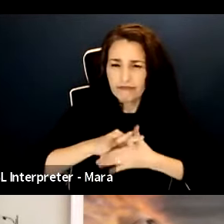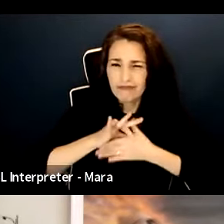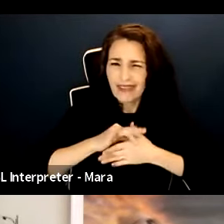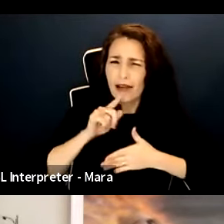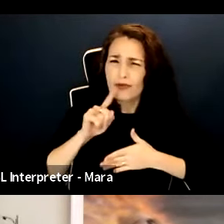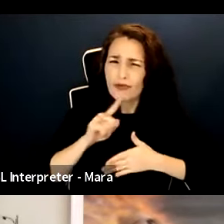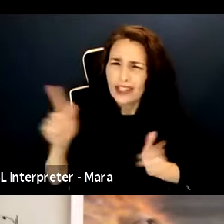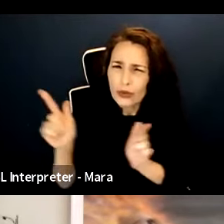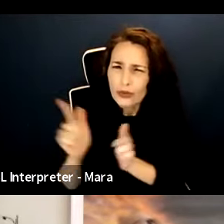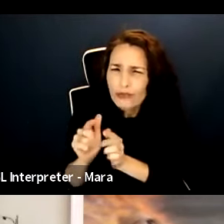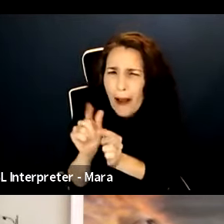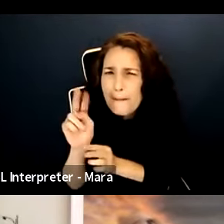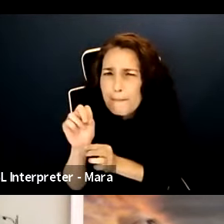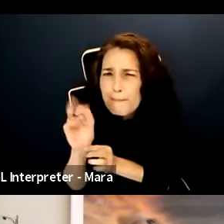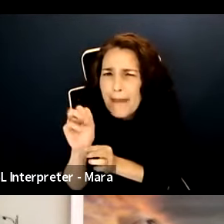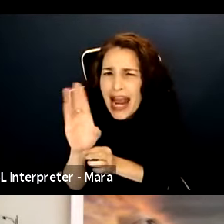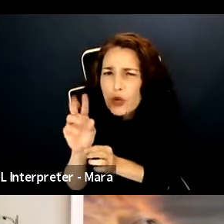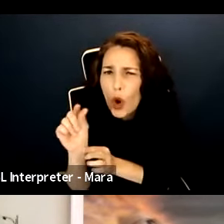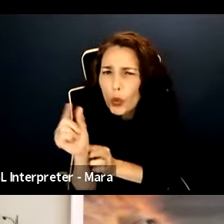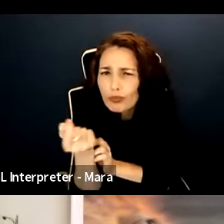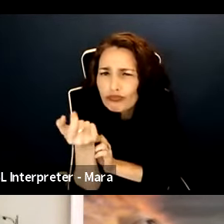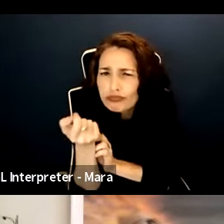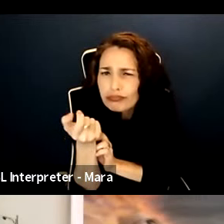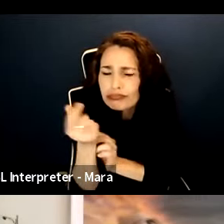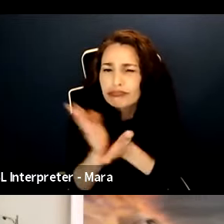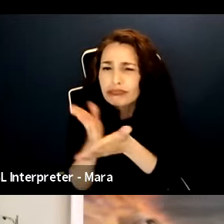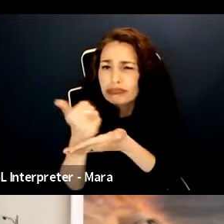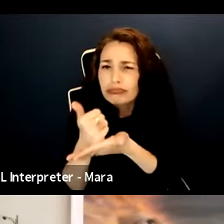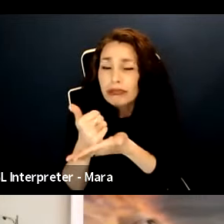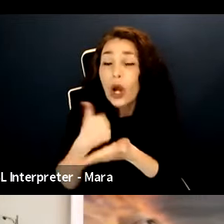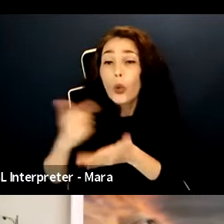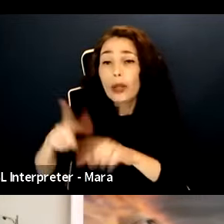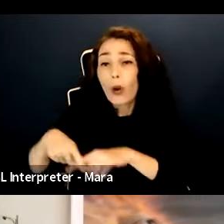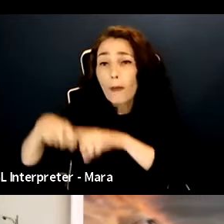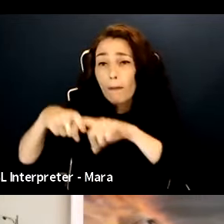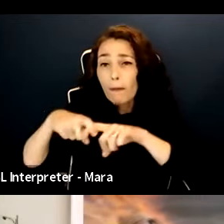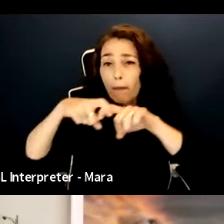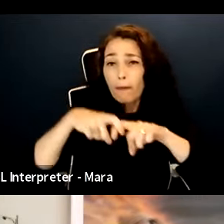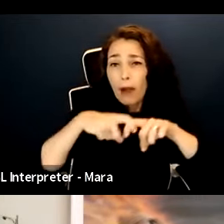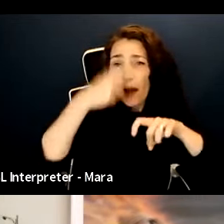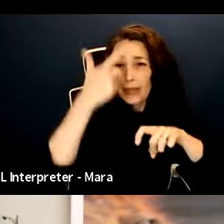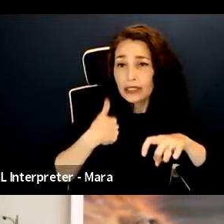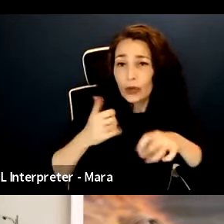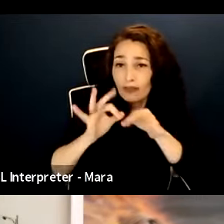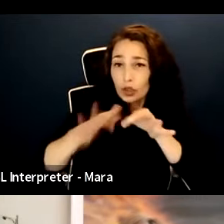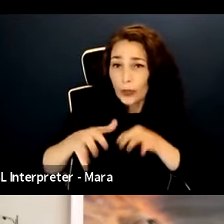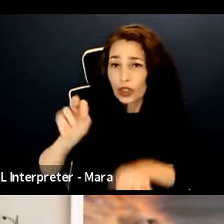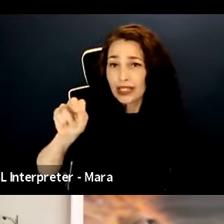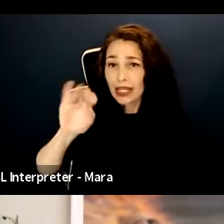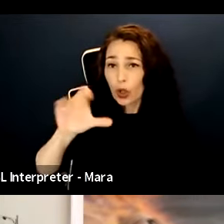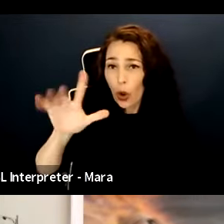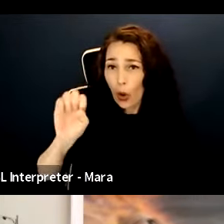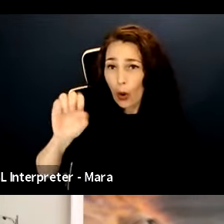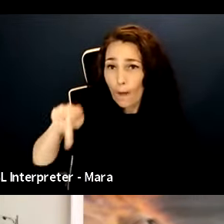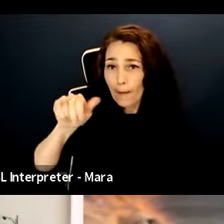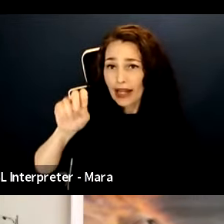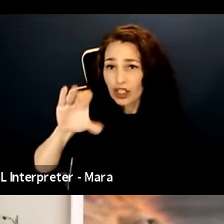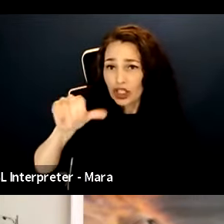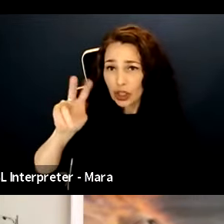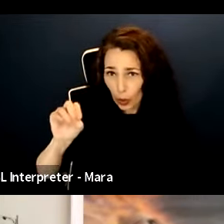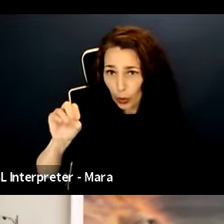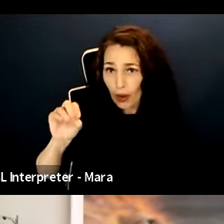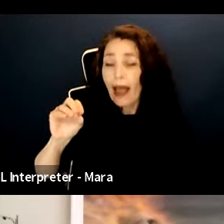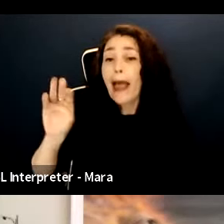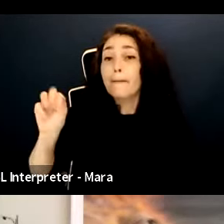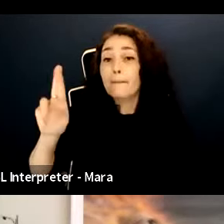-budget. We'll be pausing throughout, as we have with us interpreters Nicole Pancino and Mara Bassani-Santamaria.